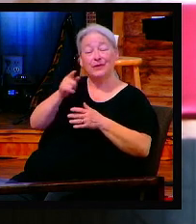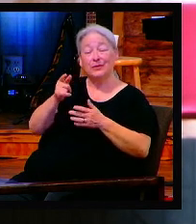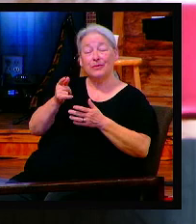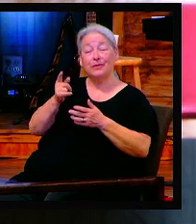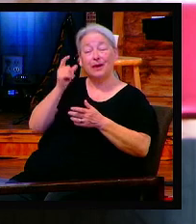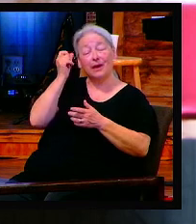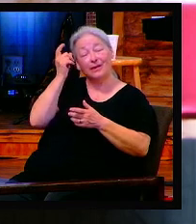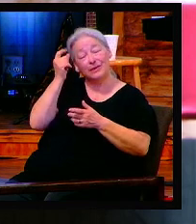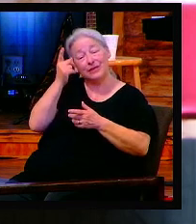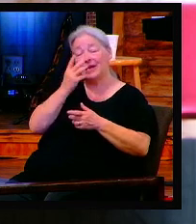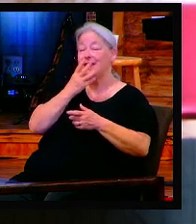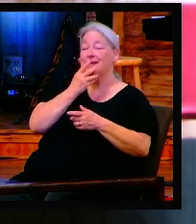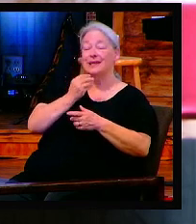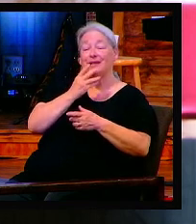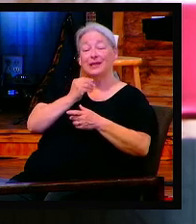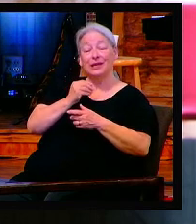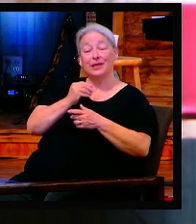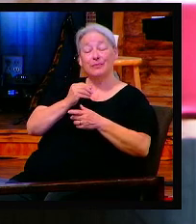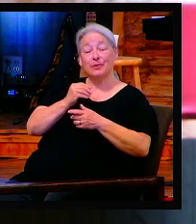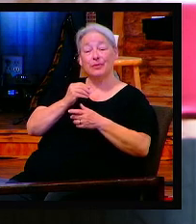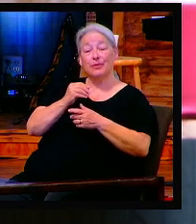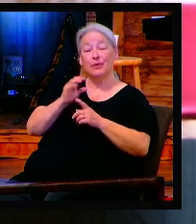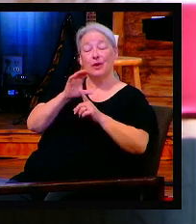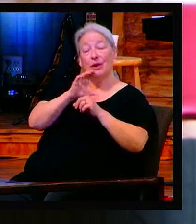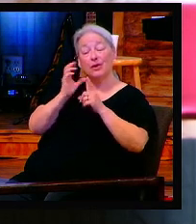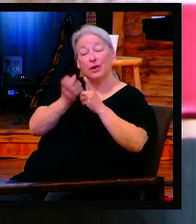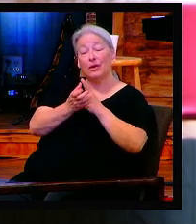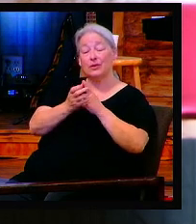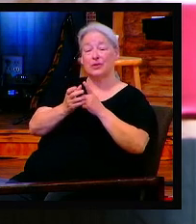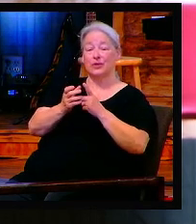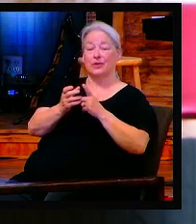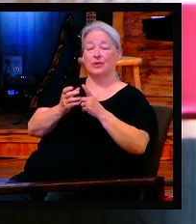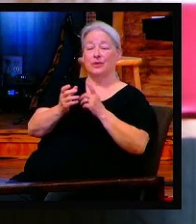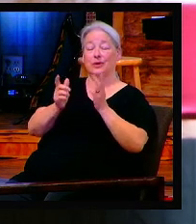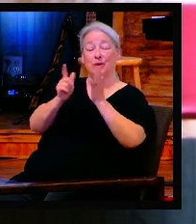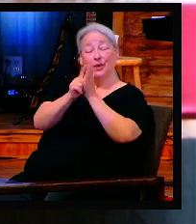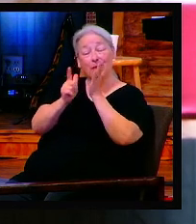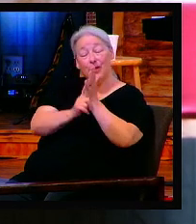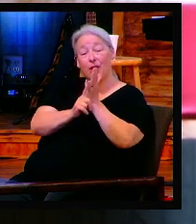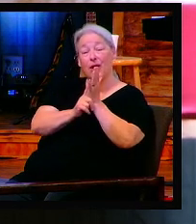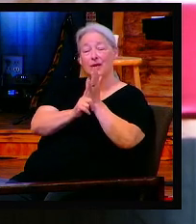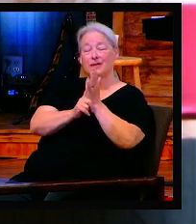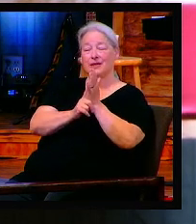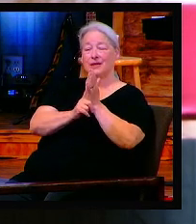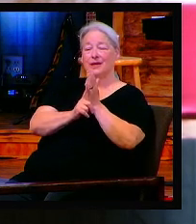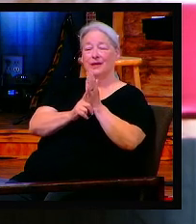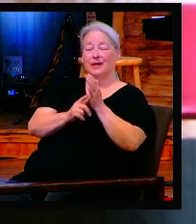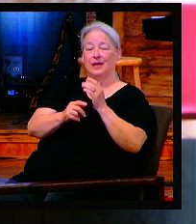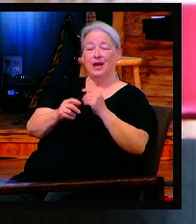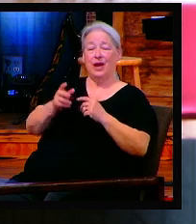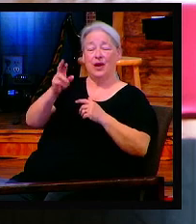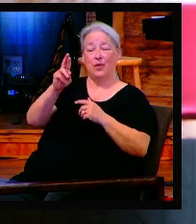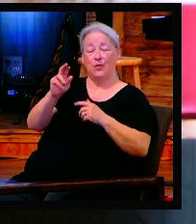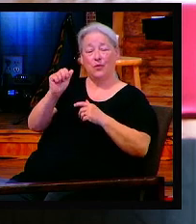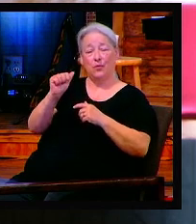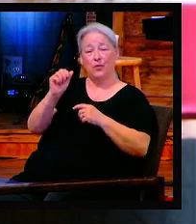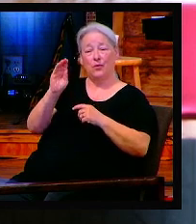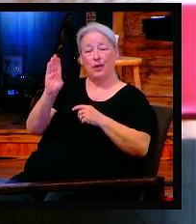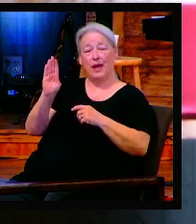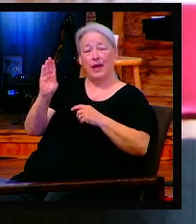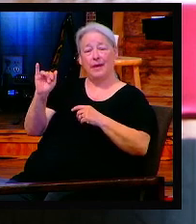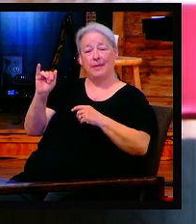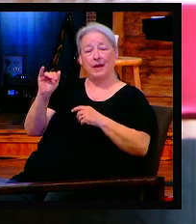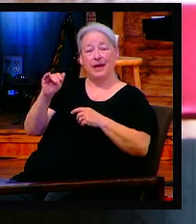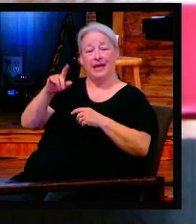way and the Levitical laws, you would see that a rabbi more than likely had to be like 50 years old. And Jesus is